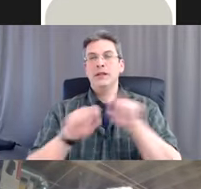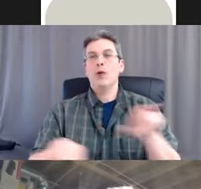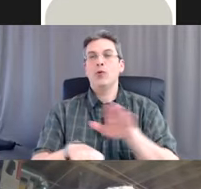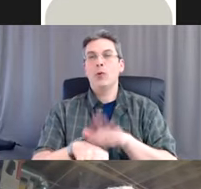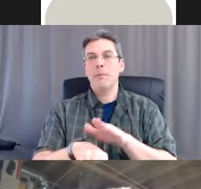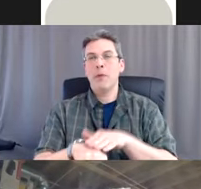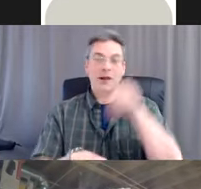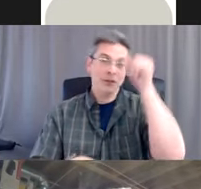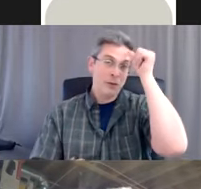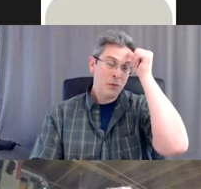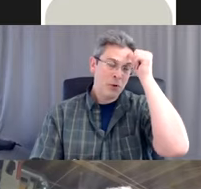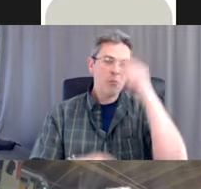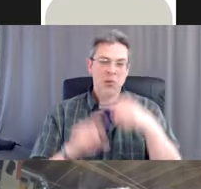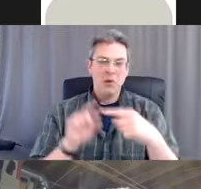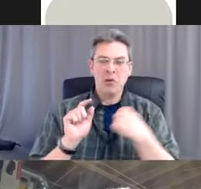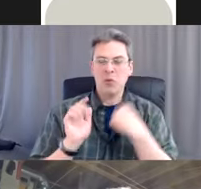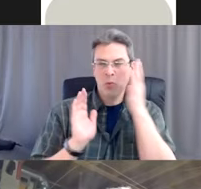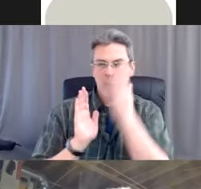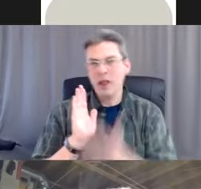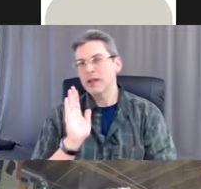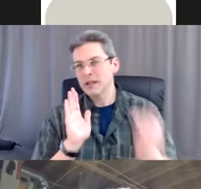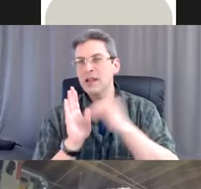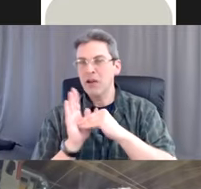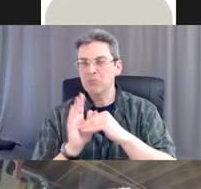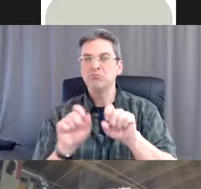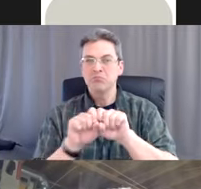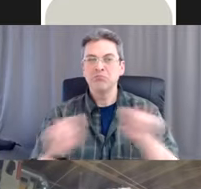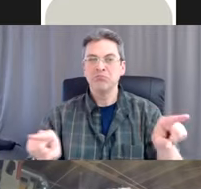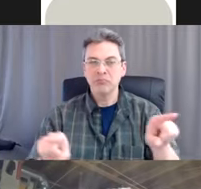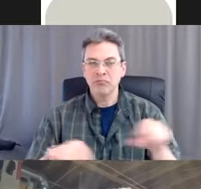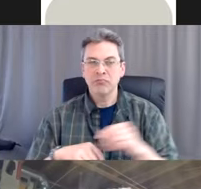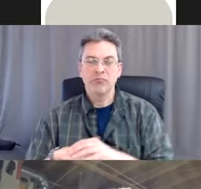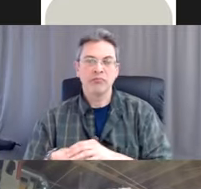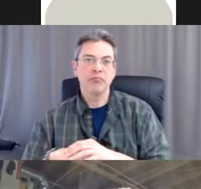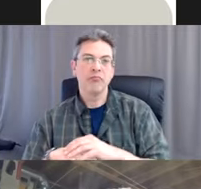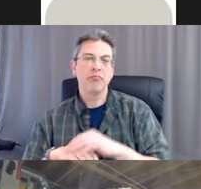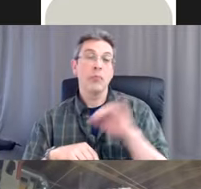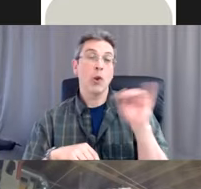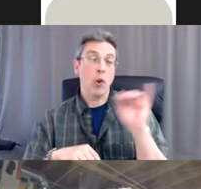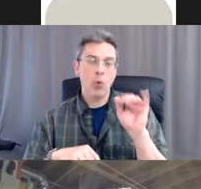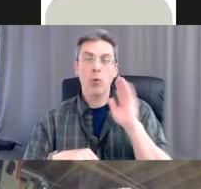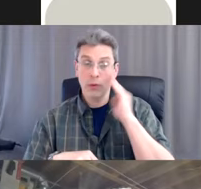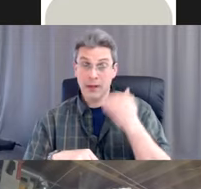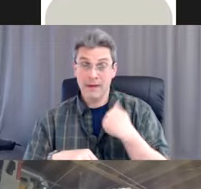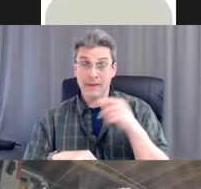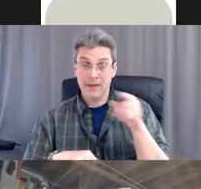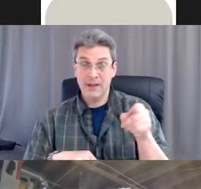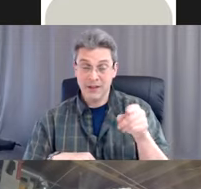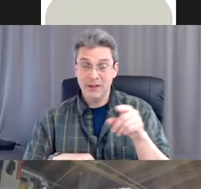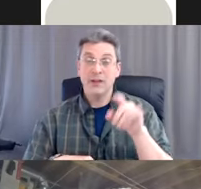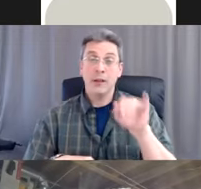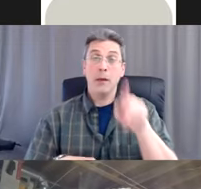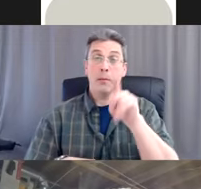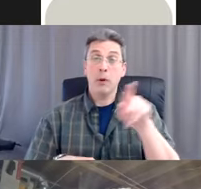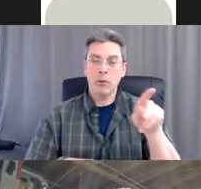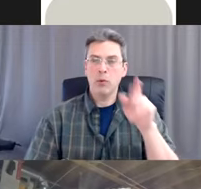as part of this package, as well as an accessible word document of this part PowerPoint in large